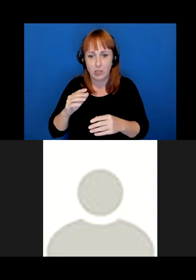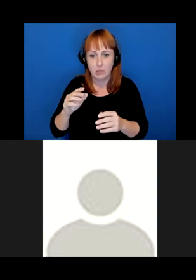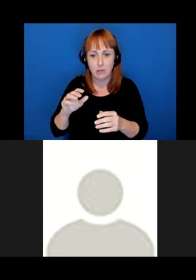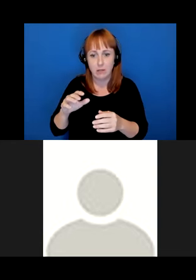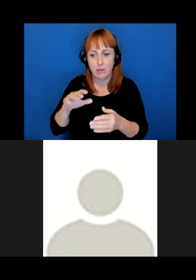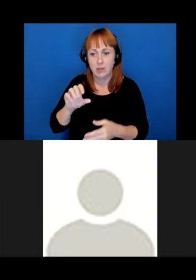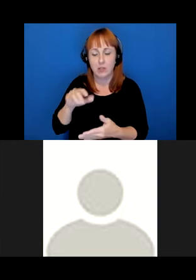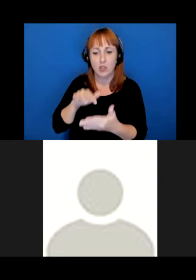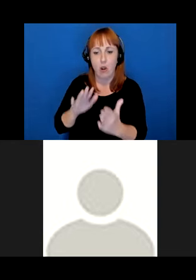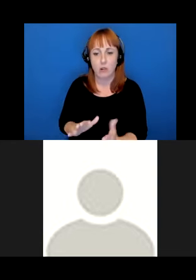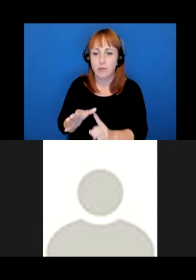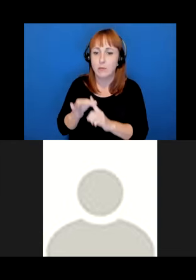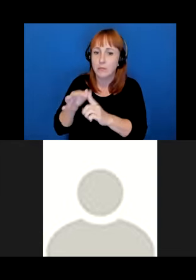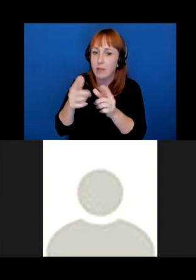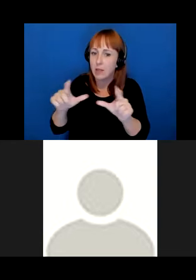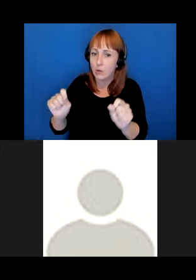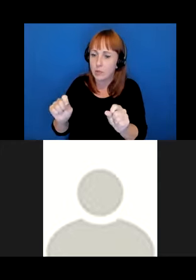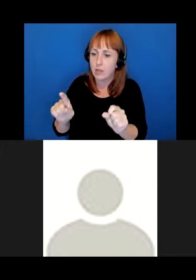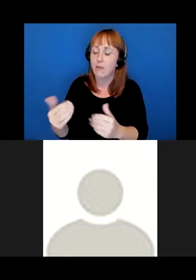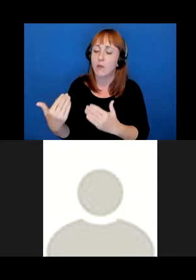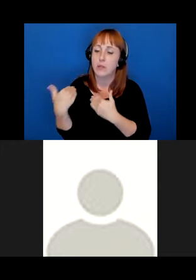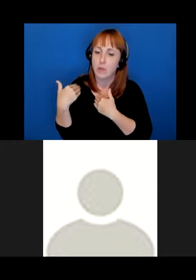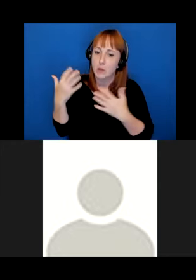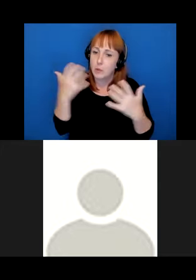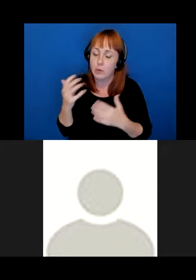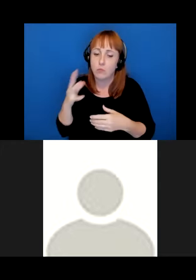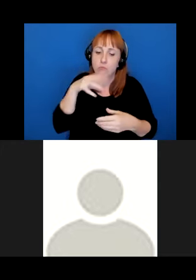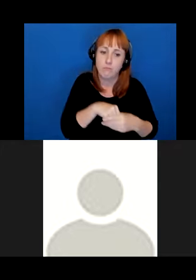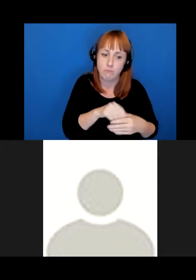have a responsibility to engage with this principle.